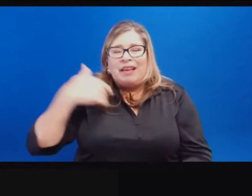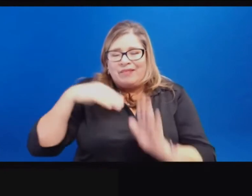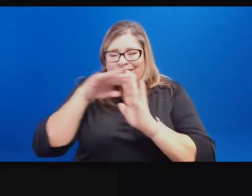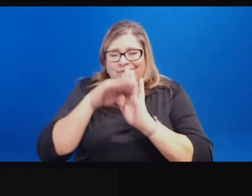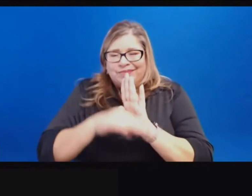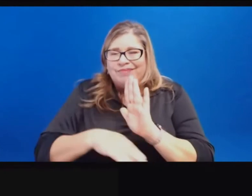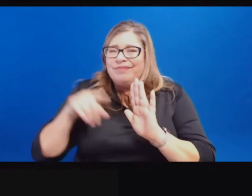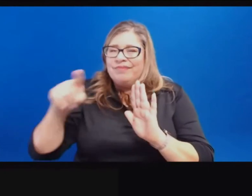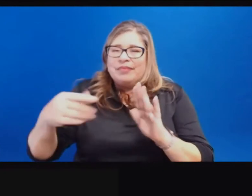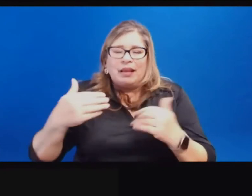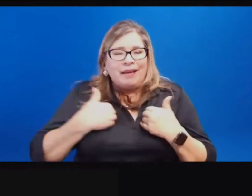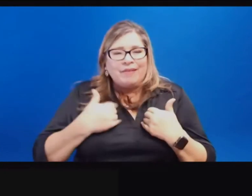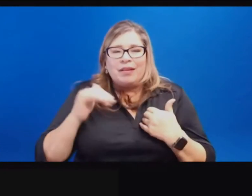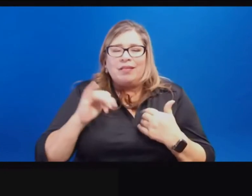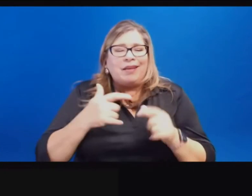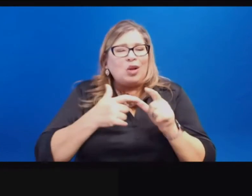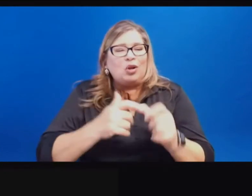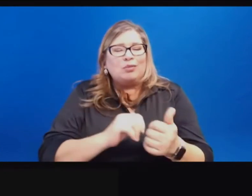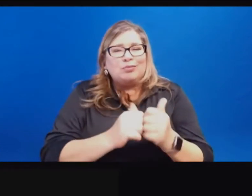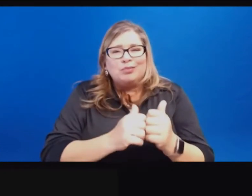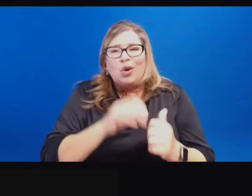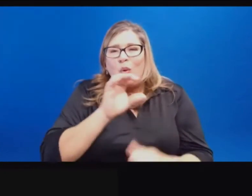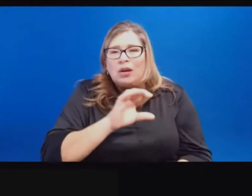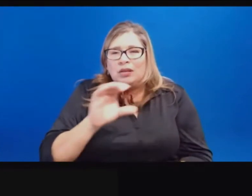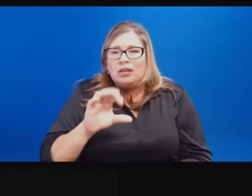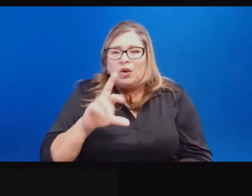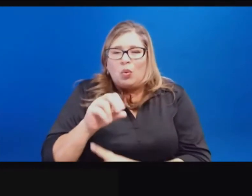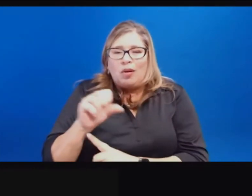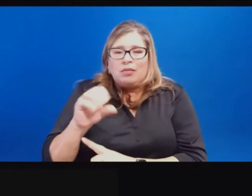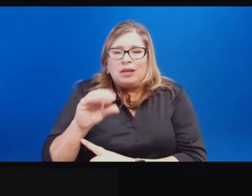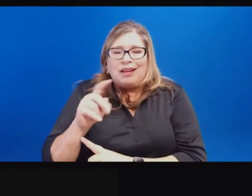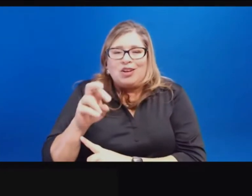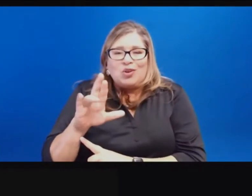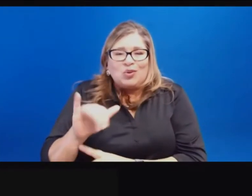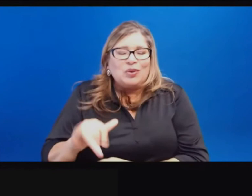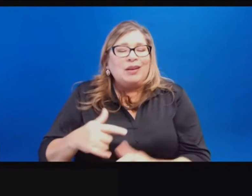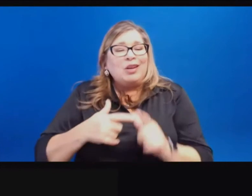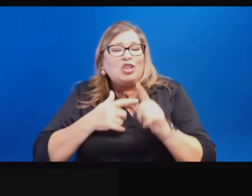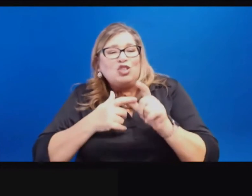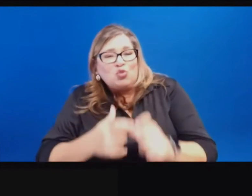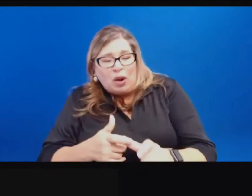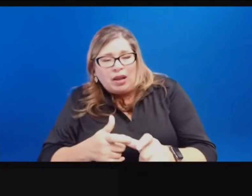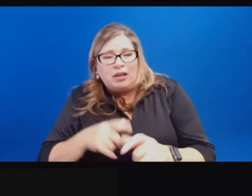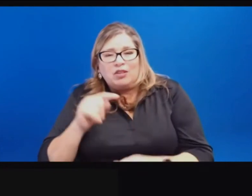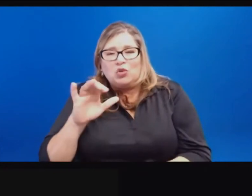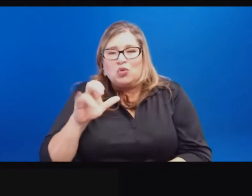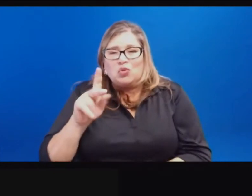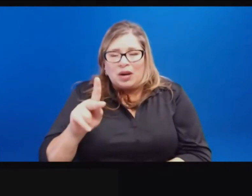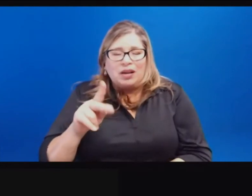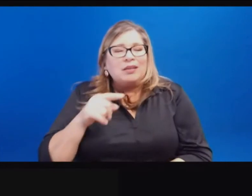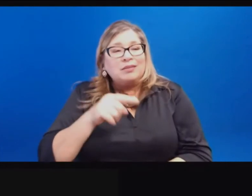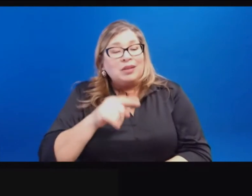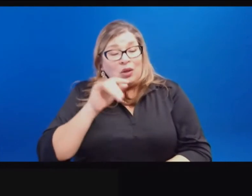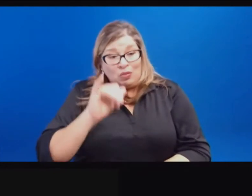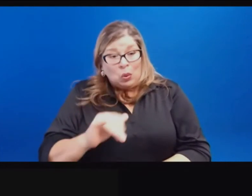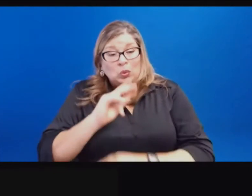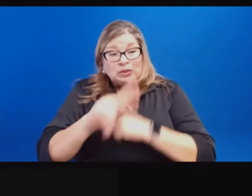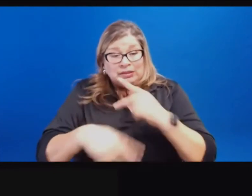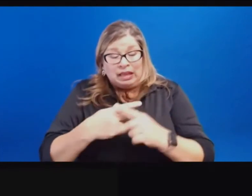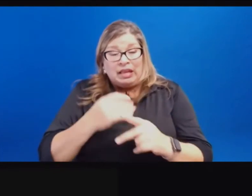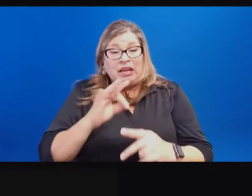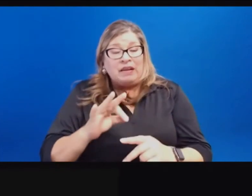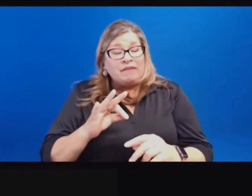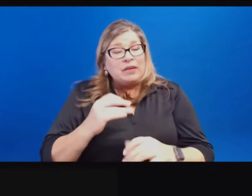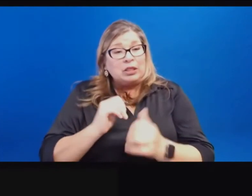country, track and field, certain other sports that are largely held outside or not largely exclusively held